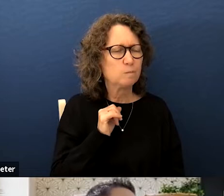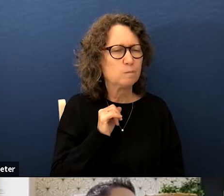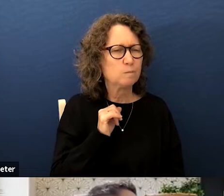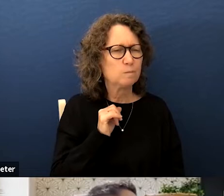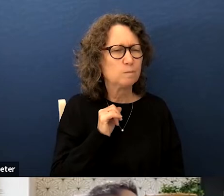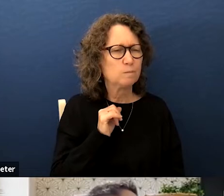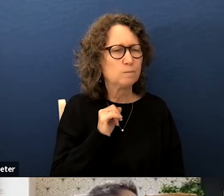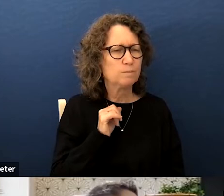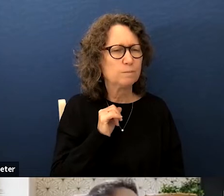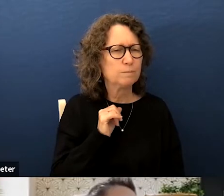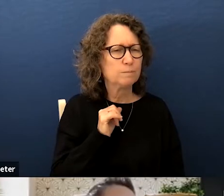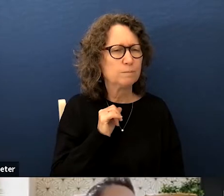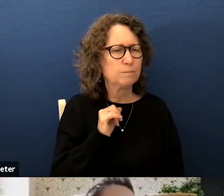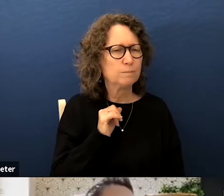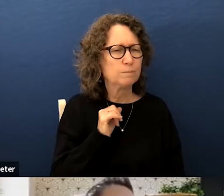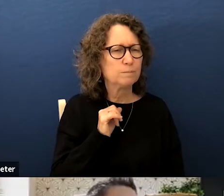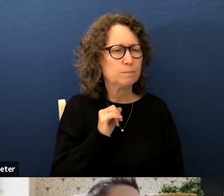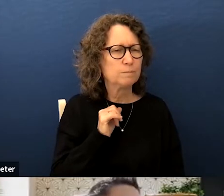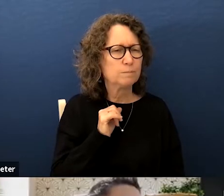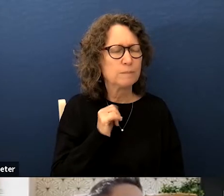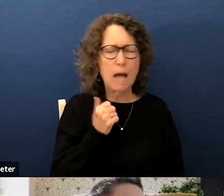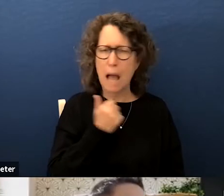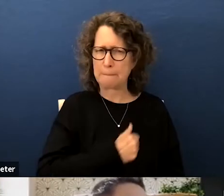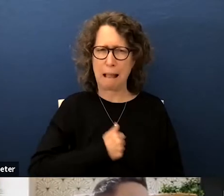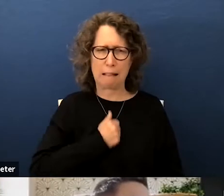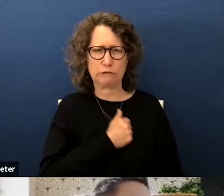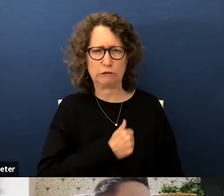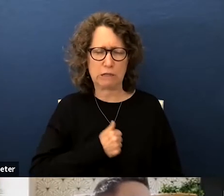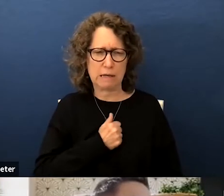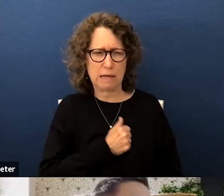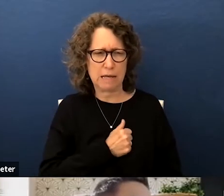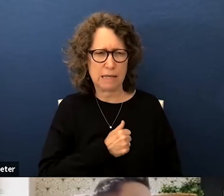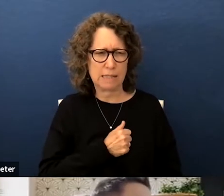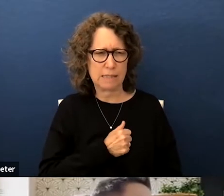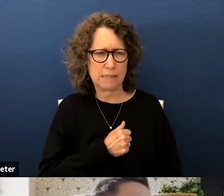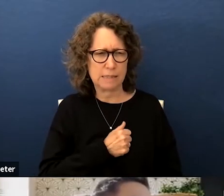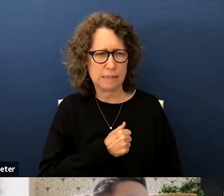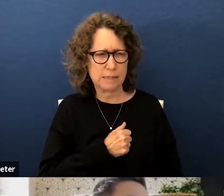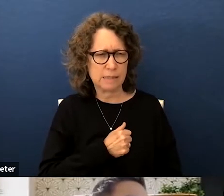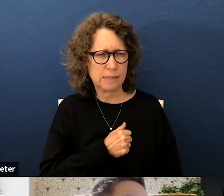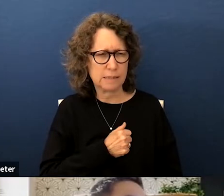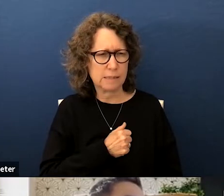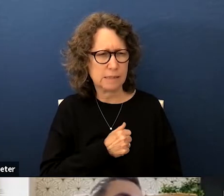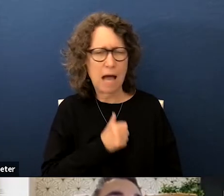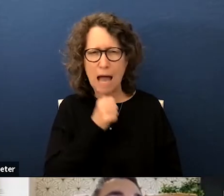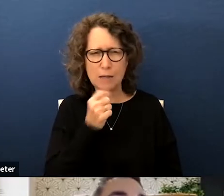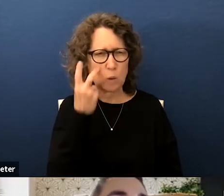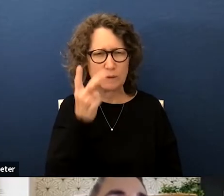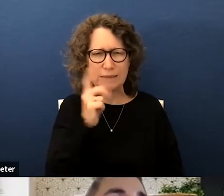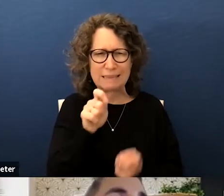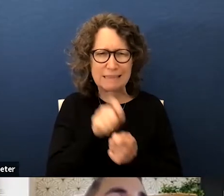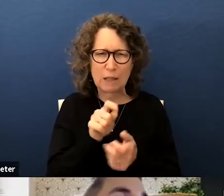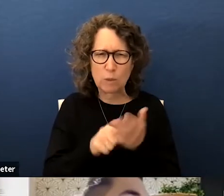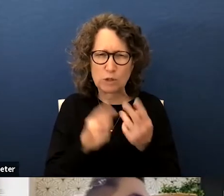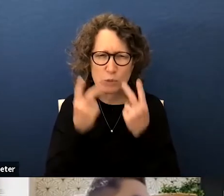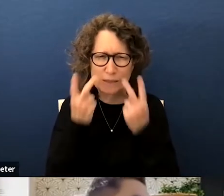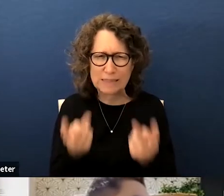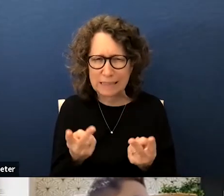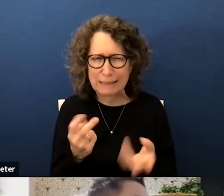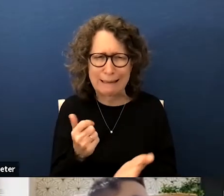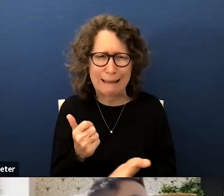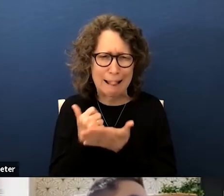do you apologize i guess i need some wayfinding here because i'm not seeing exactly what you're looking at